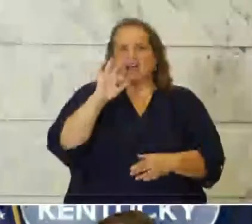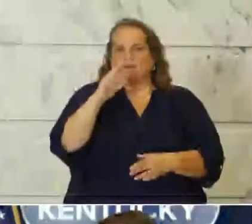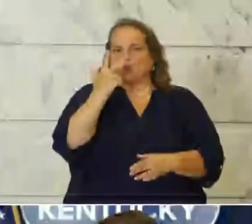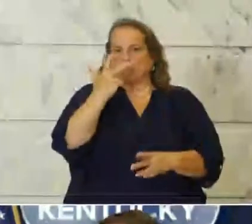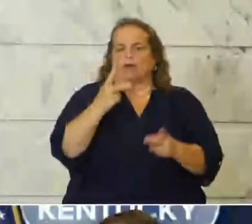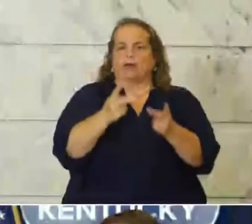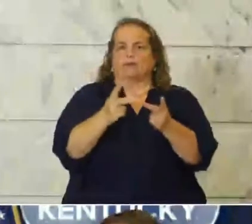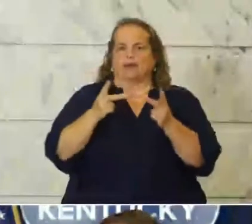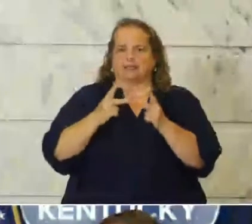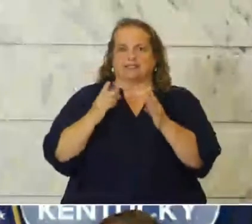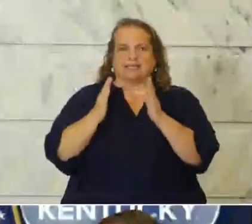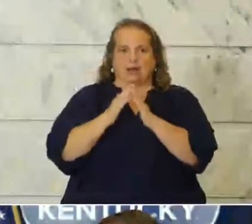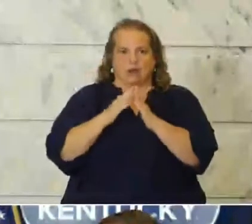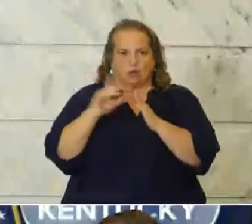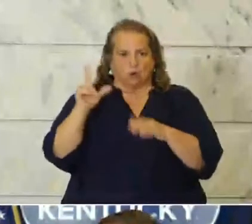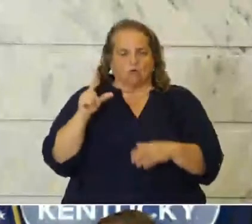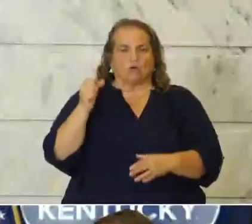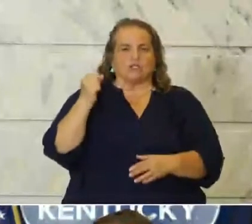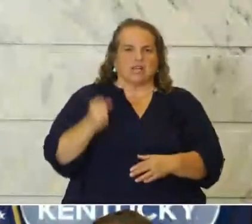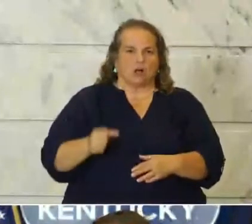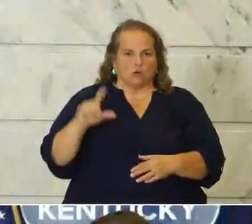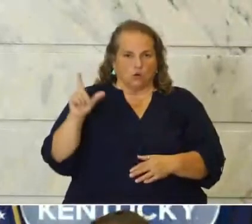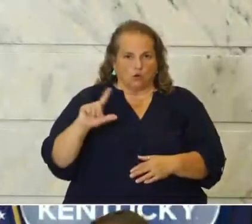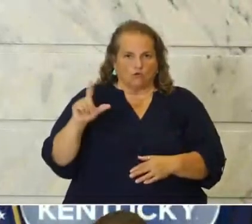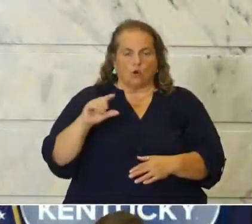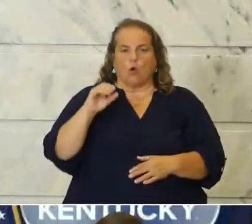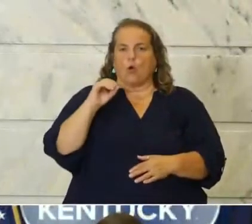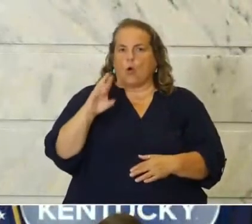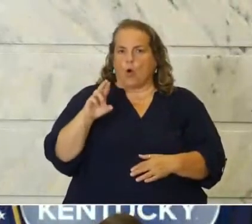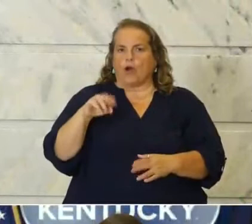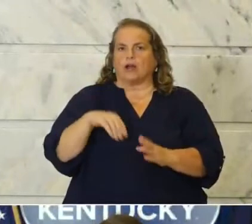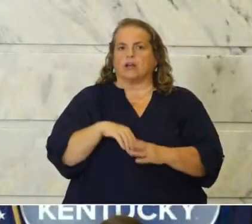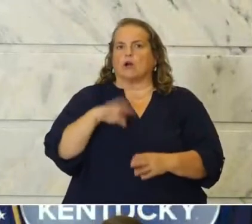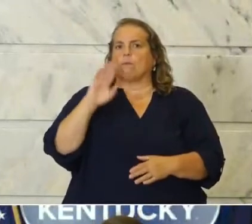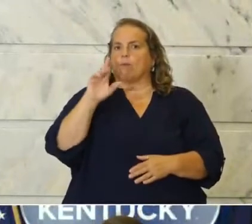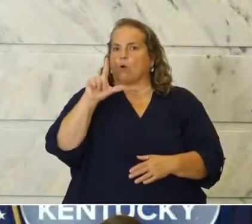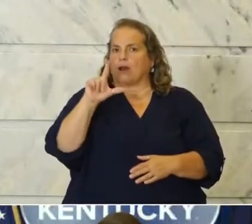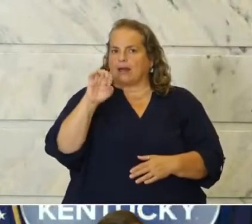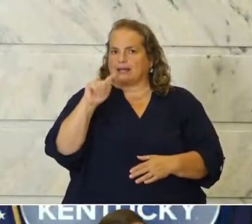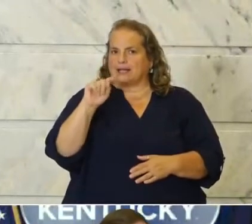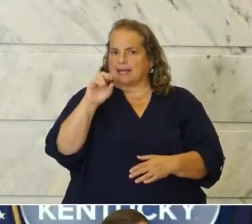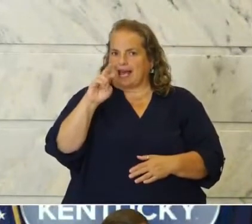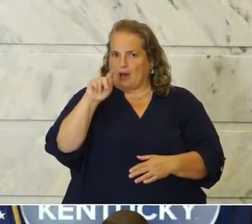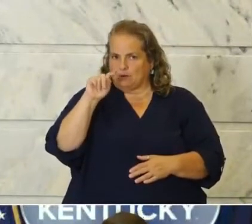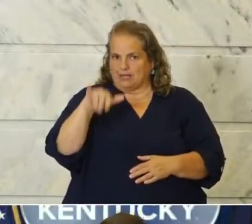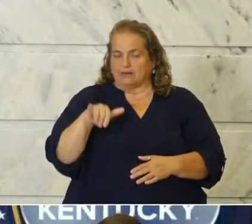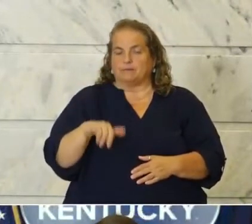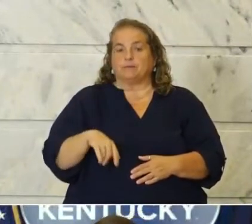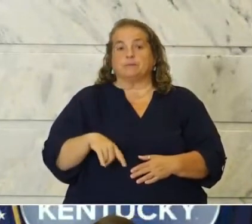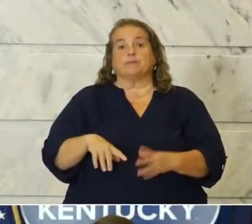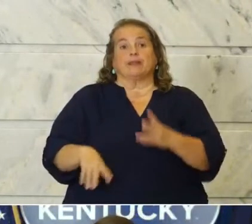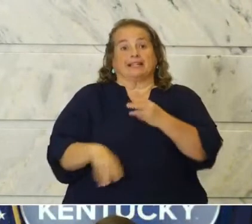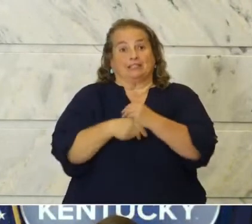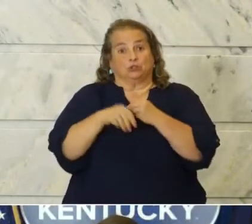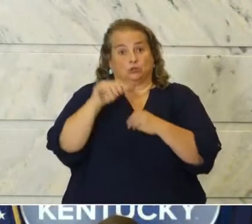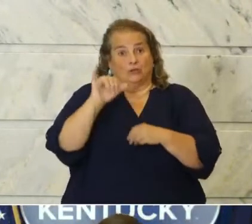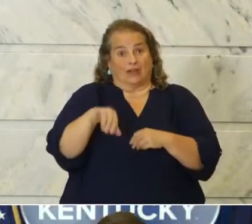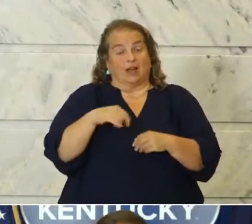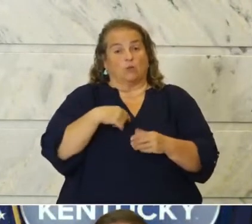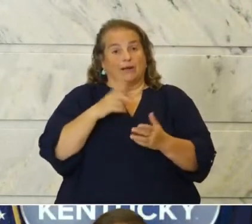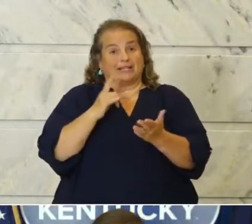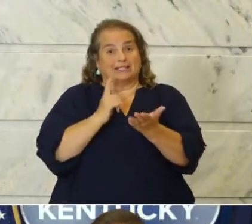locations downtown Louisville, South Louisville or in Bullock County. In addition to that, we talked today